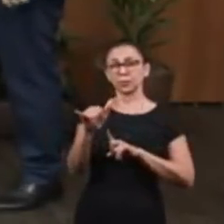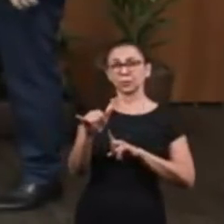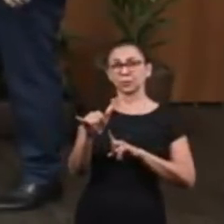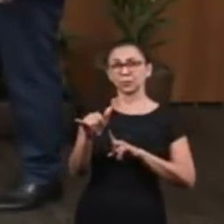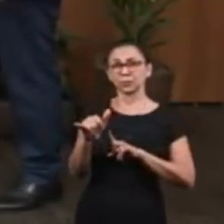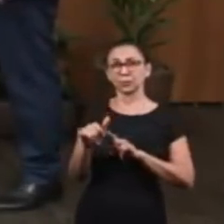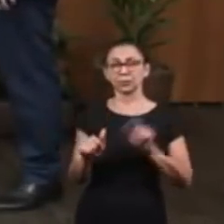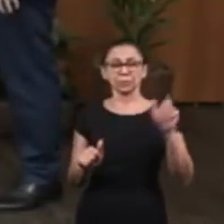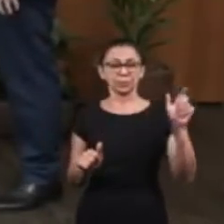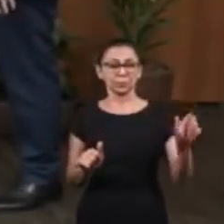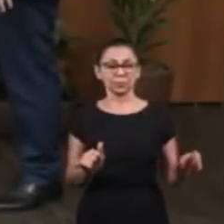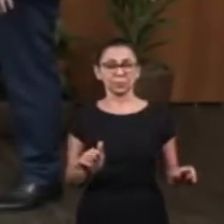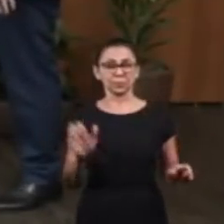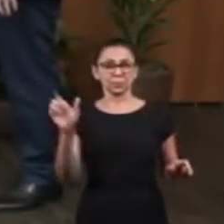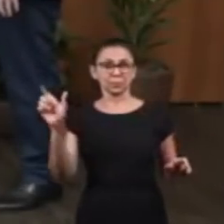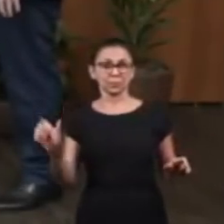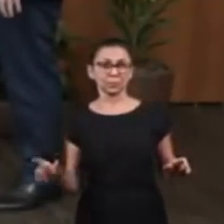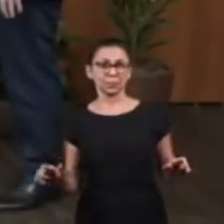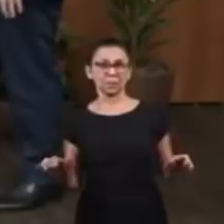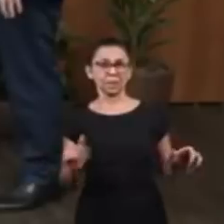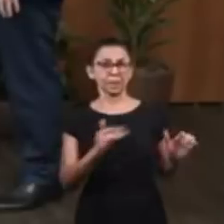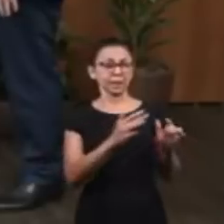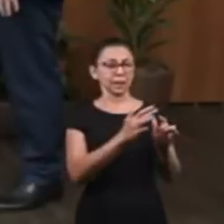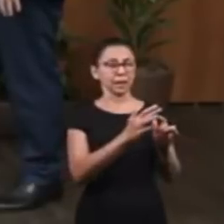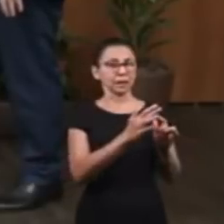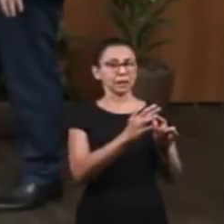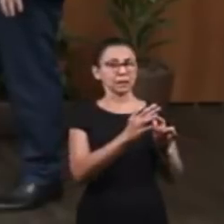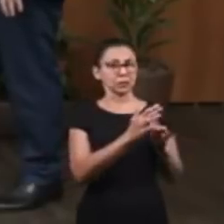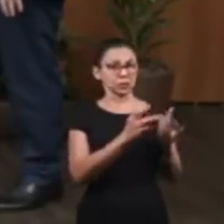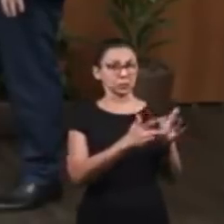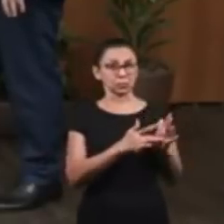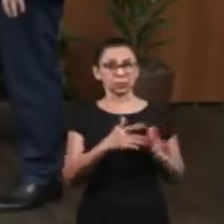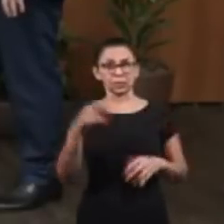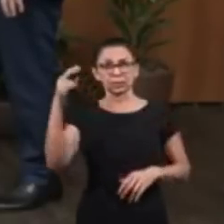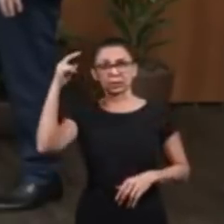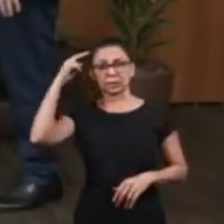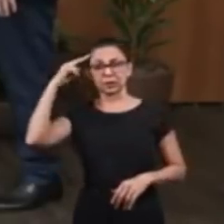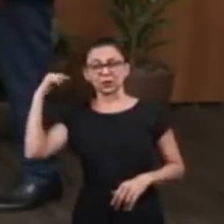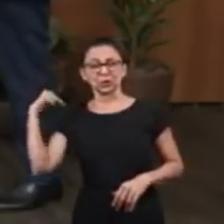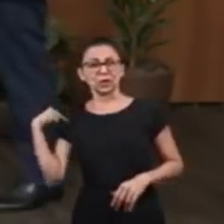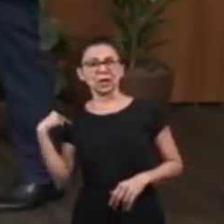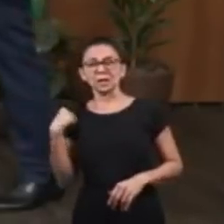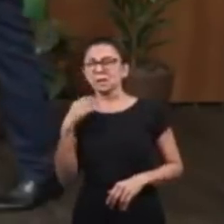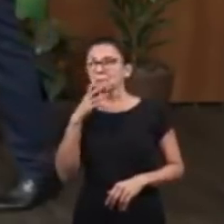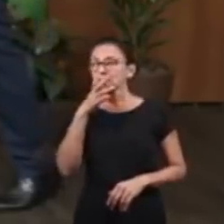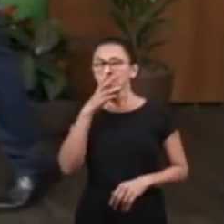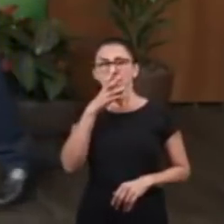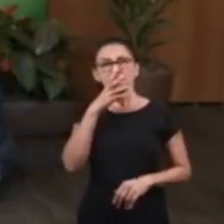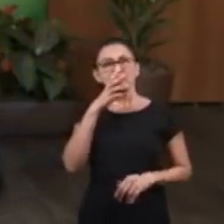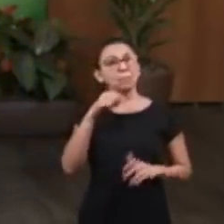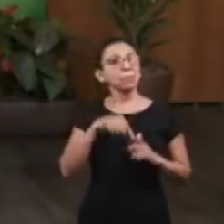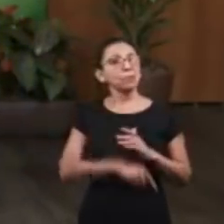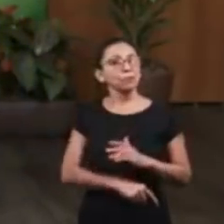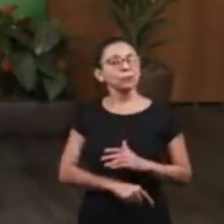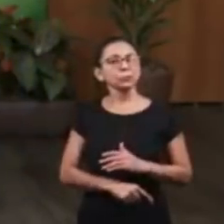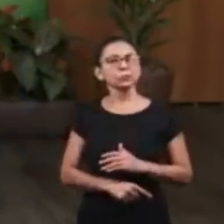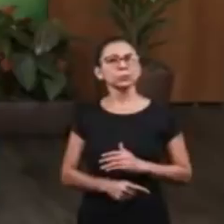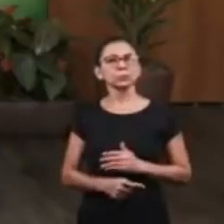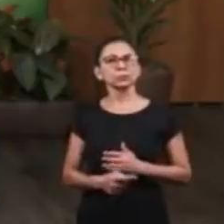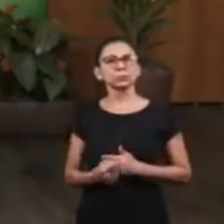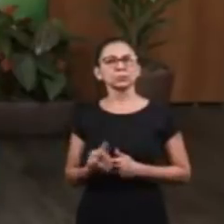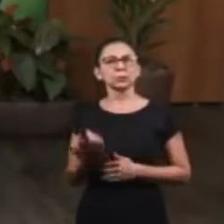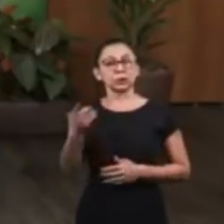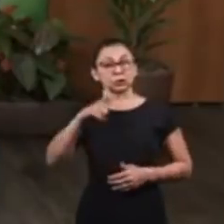a table comparing both of these figures. What is